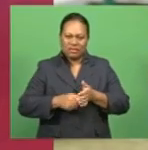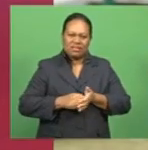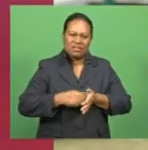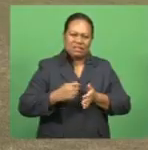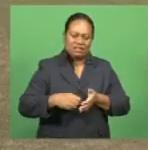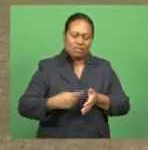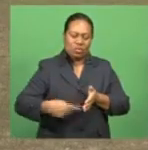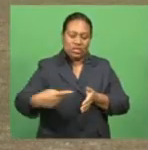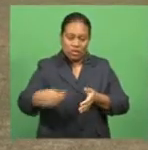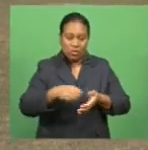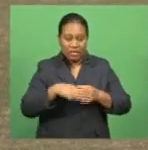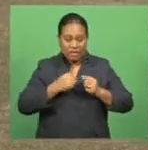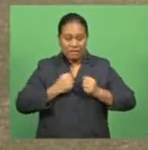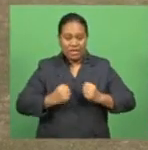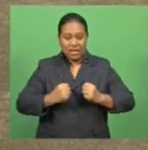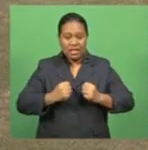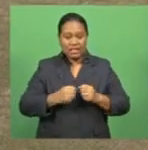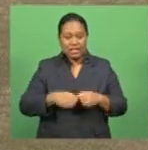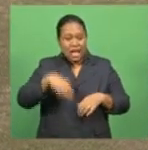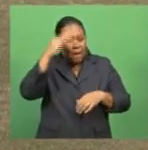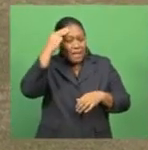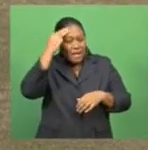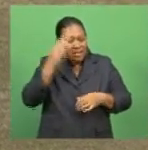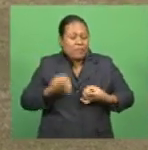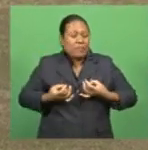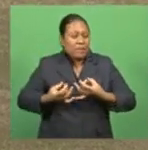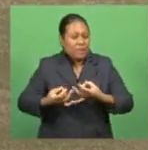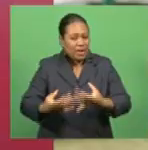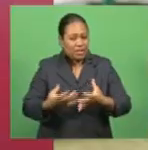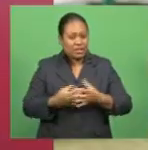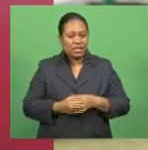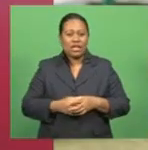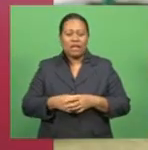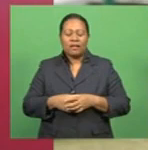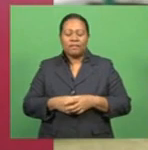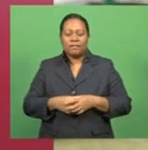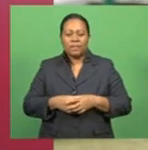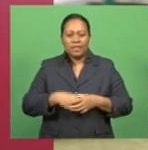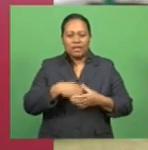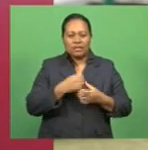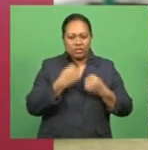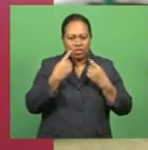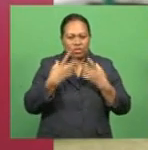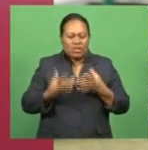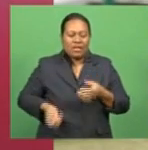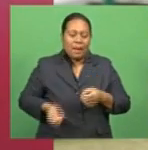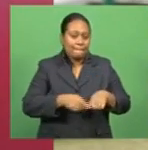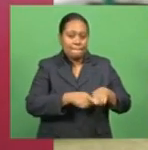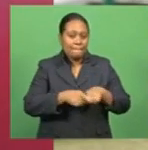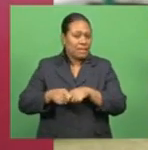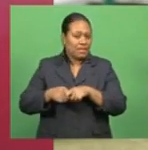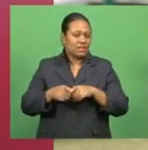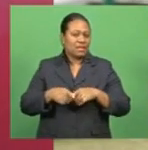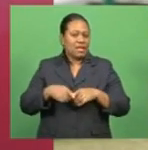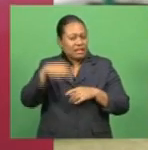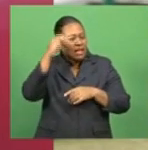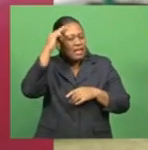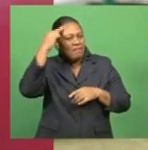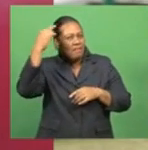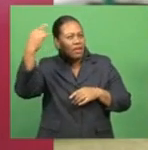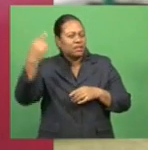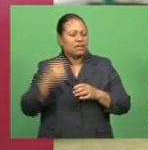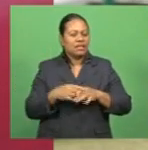your fitness and do mental preparation, so as shadow bowling, which means they imagine and